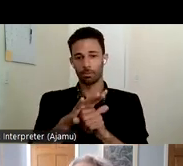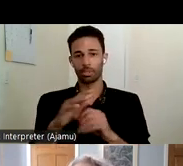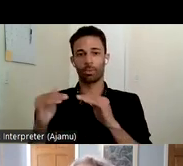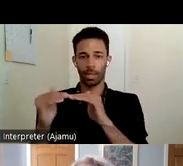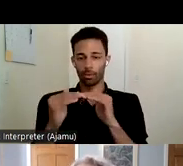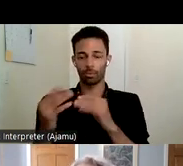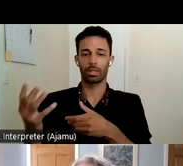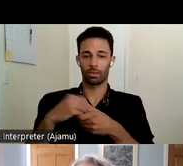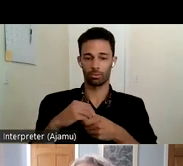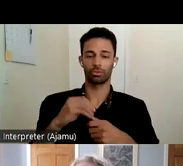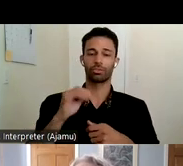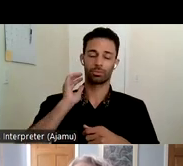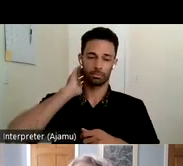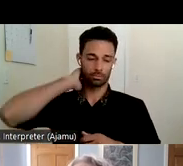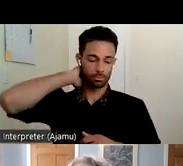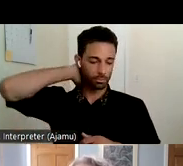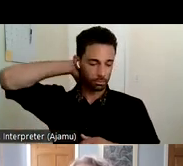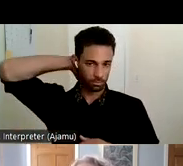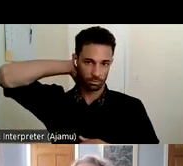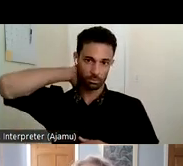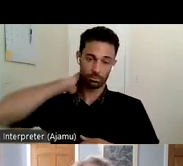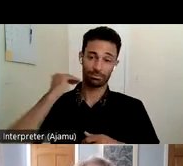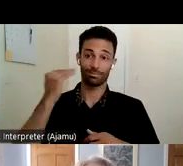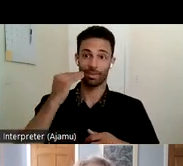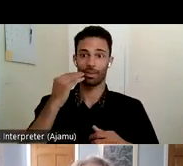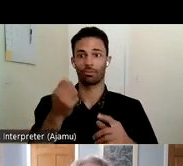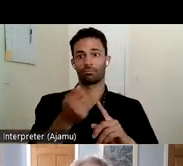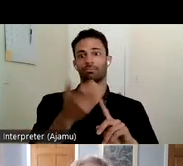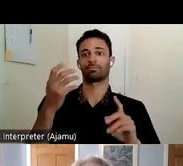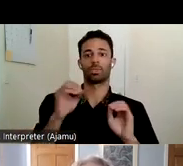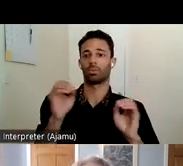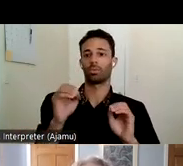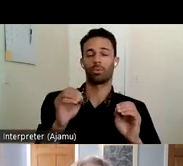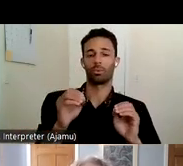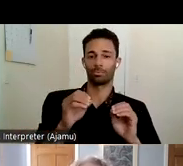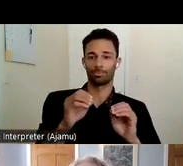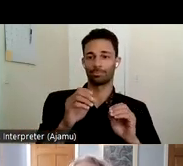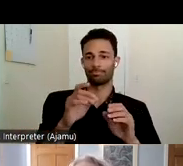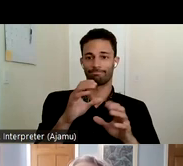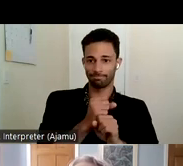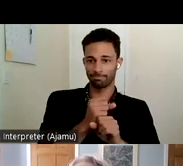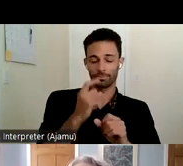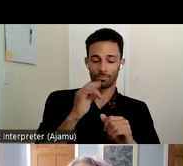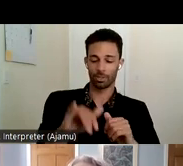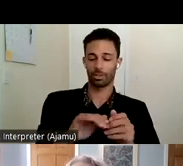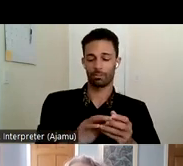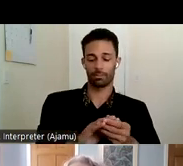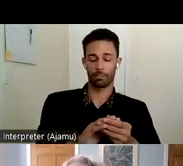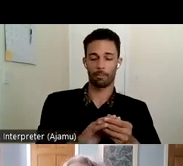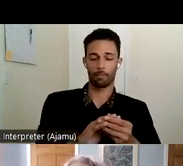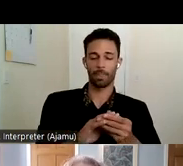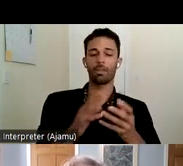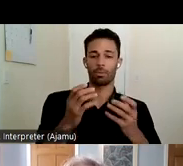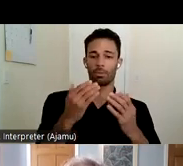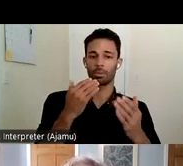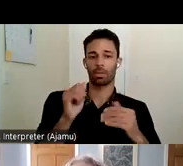that's a mouthful and we don't have an acronym for it a quick one and also want to thank the artstone